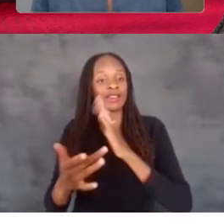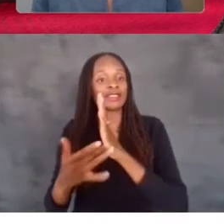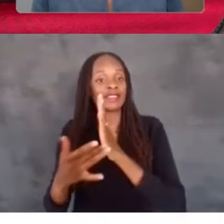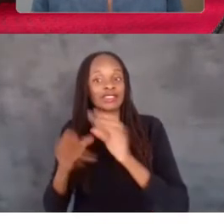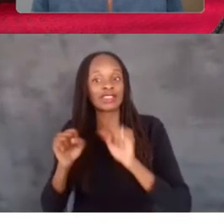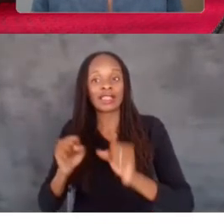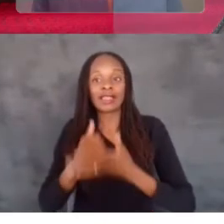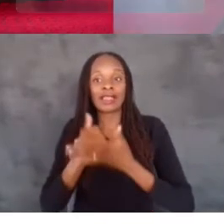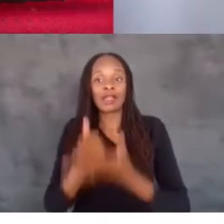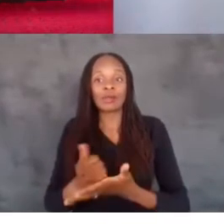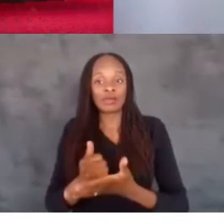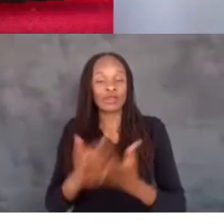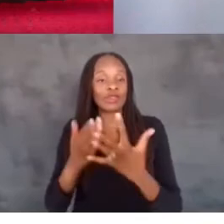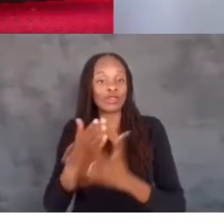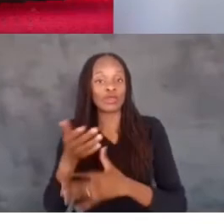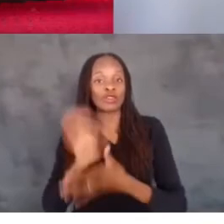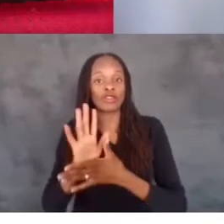beyond?